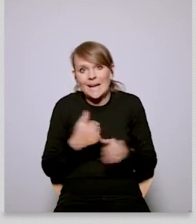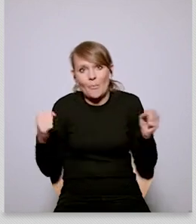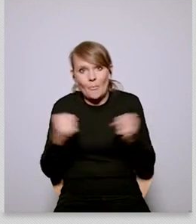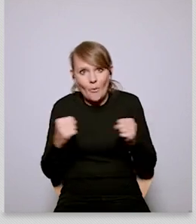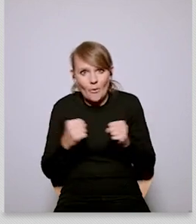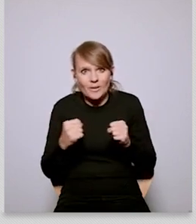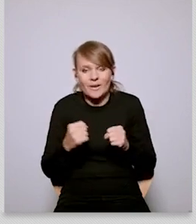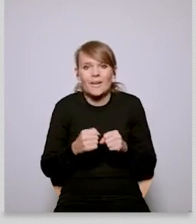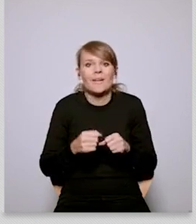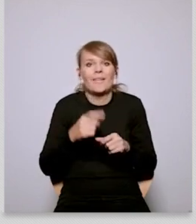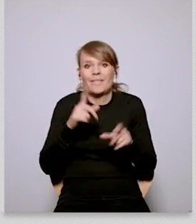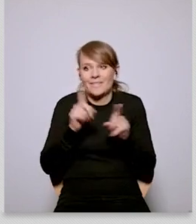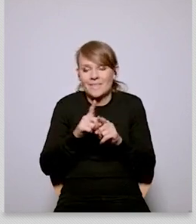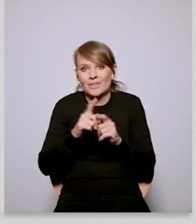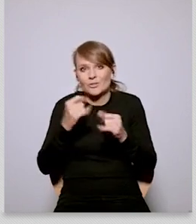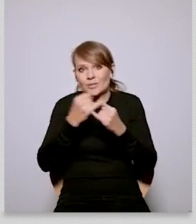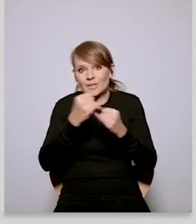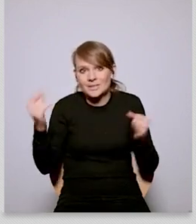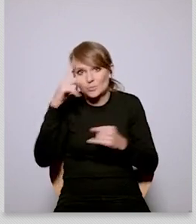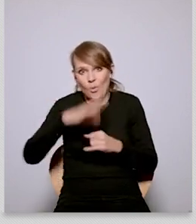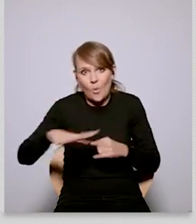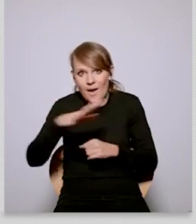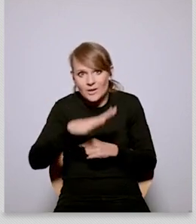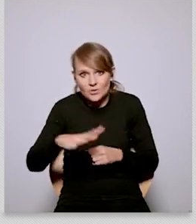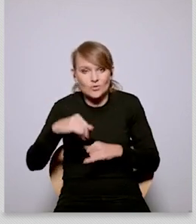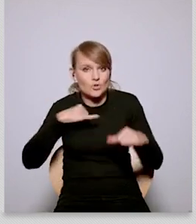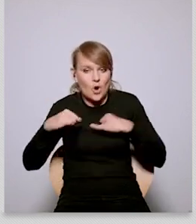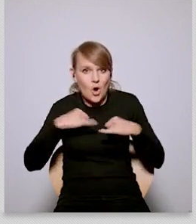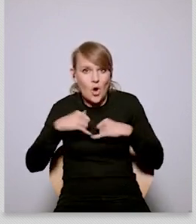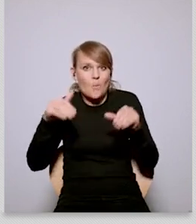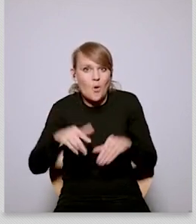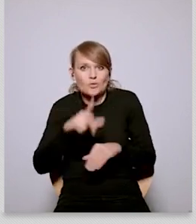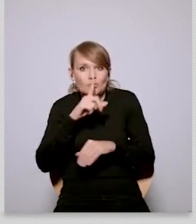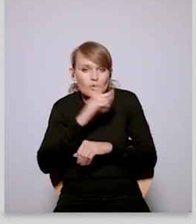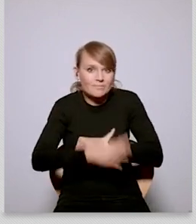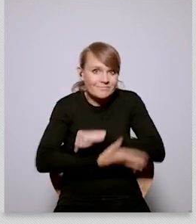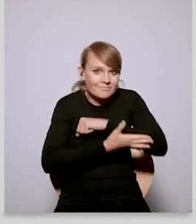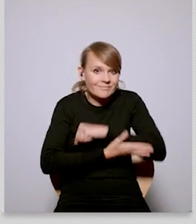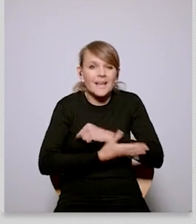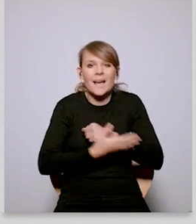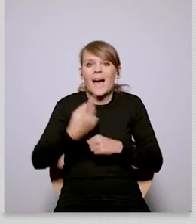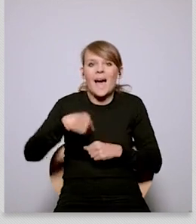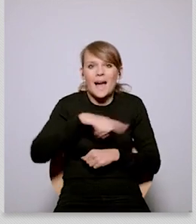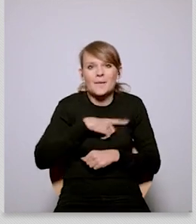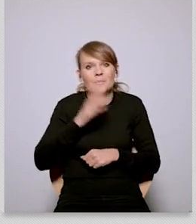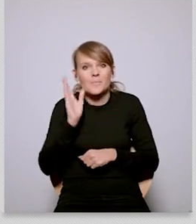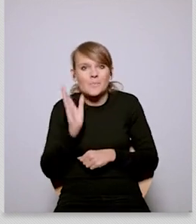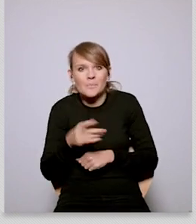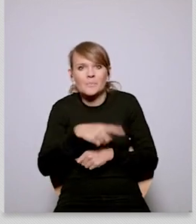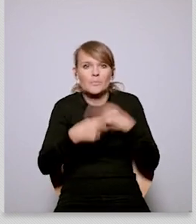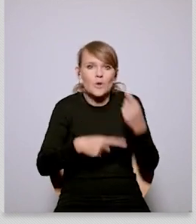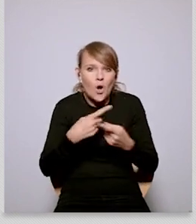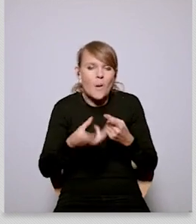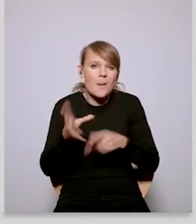so we could be actually destroying the green transition from within the european union not as an open